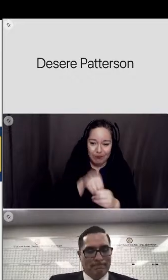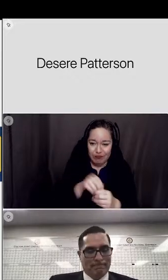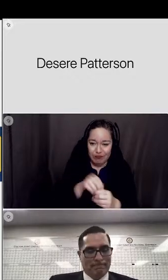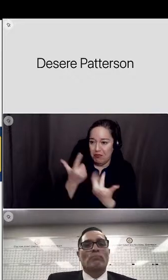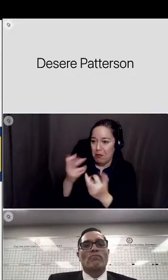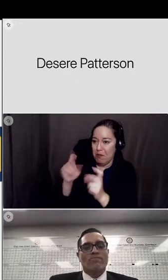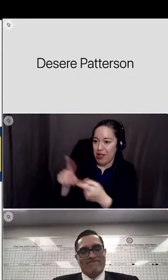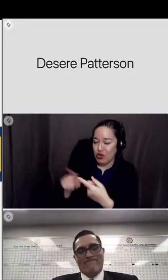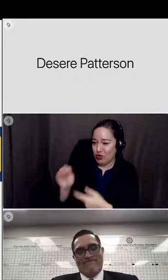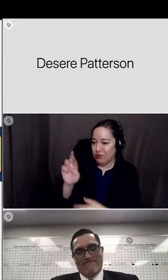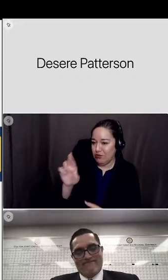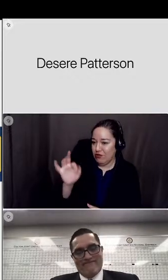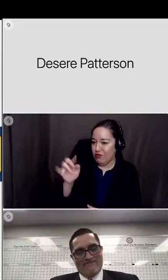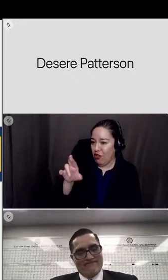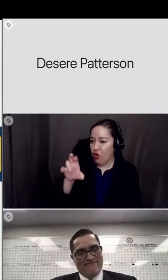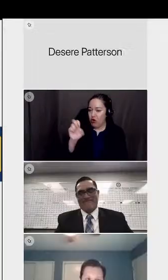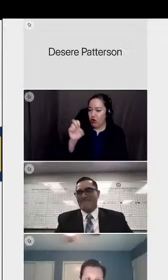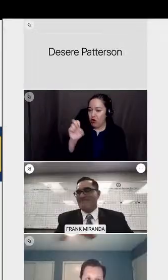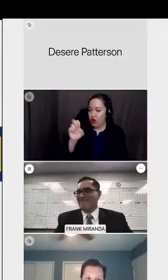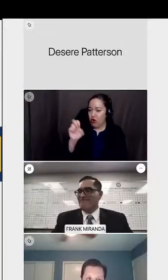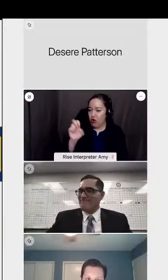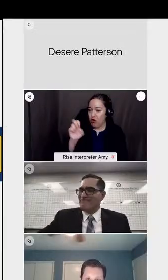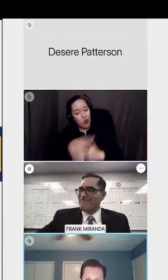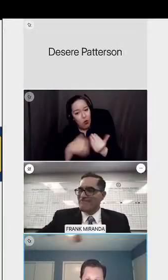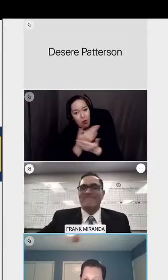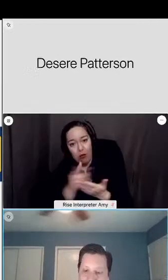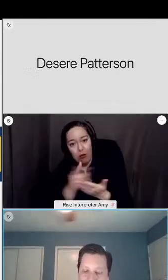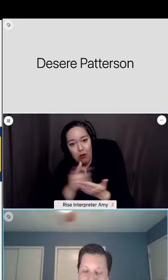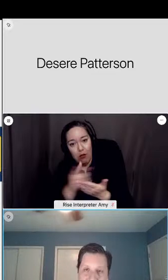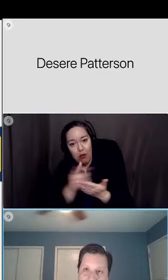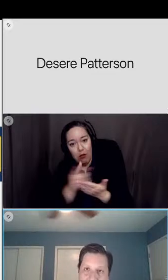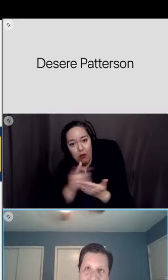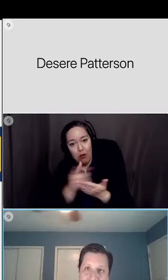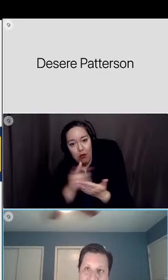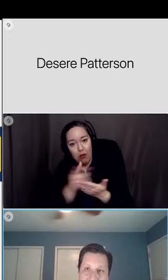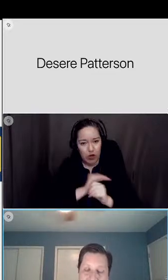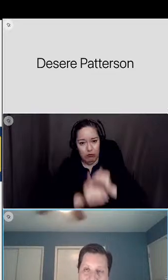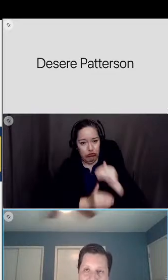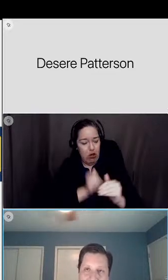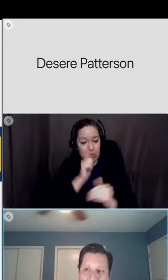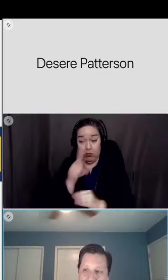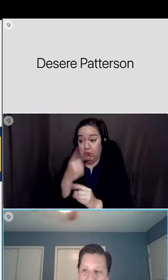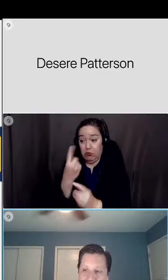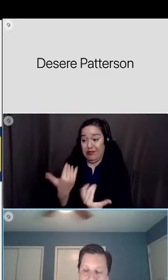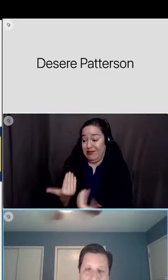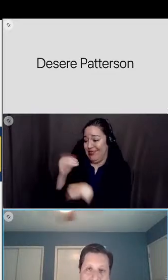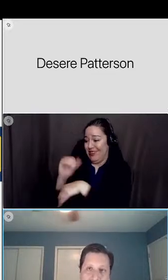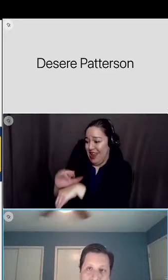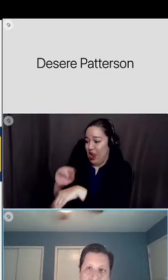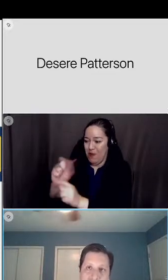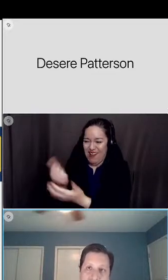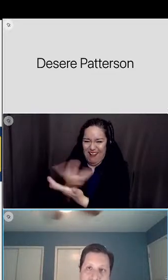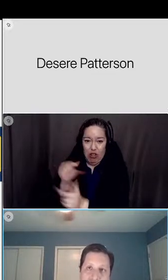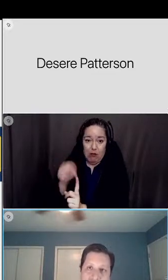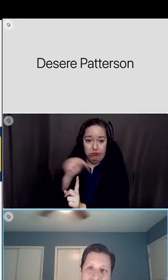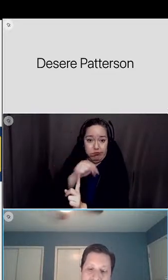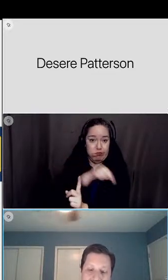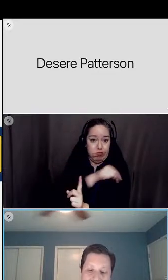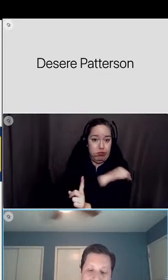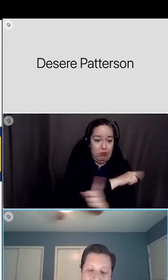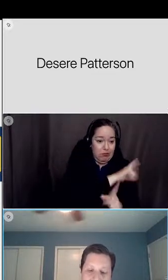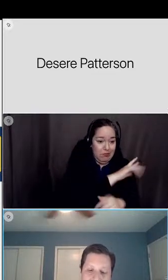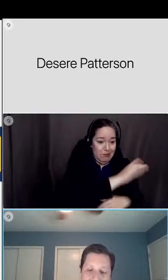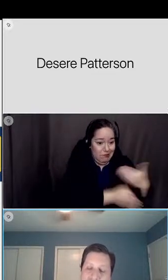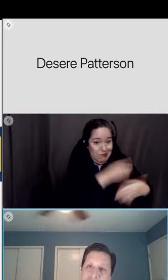i'll just say thank you to everybody that participated in this entire process not just tonight but everything that led up to this there's a lot of good work and goodwill that went into